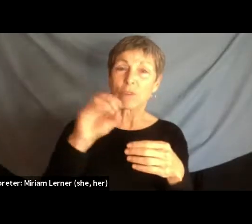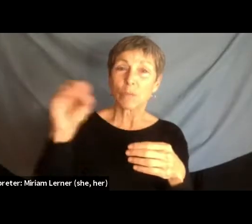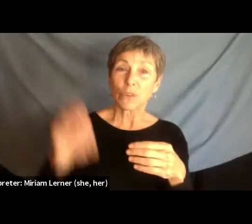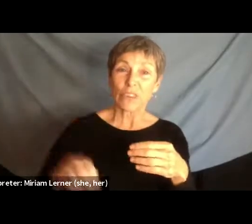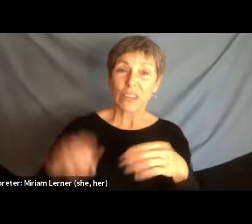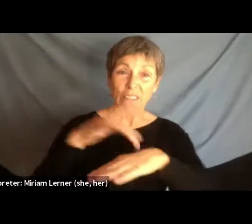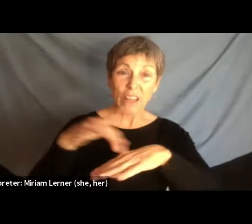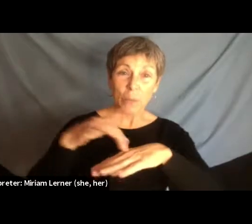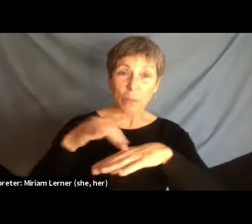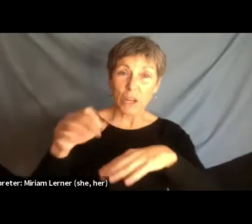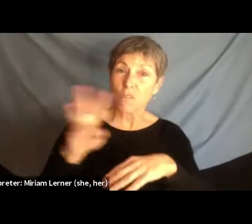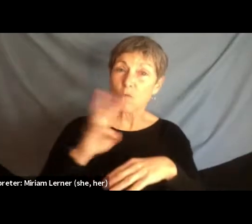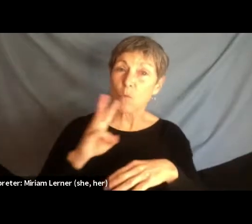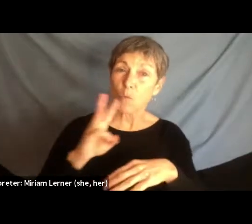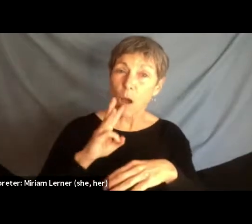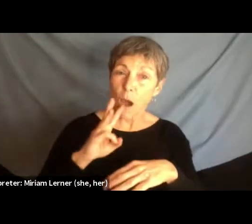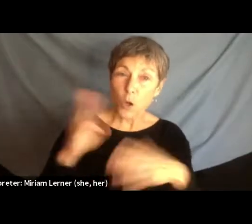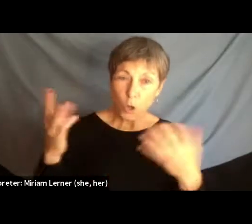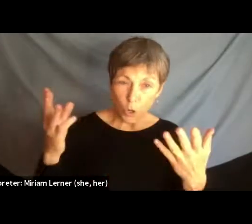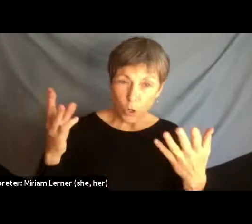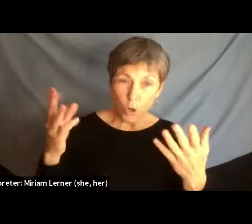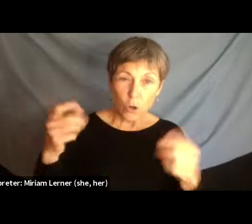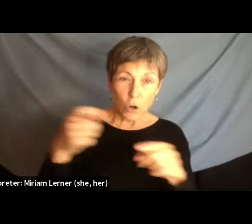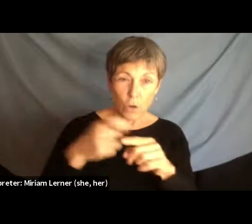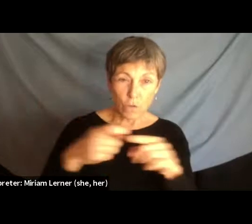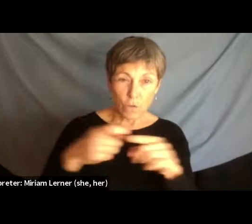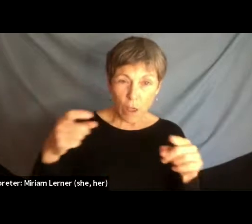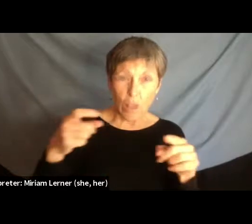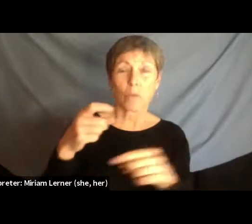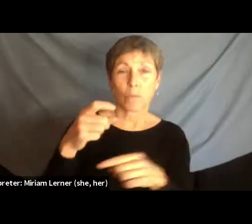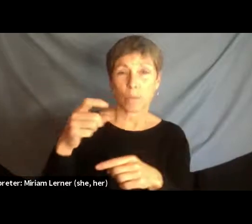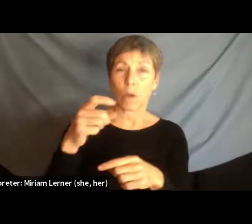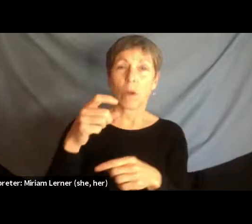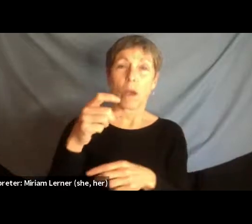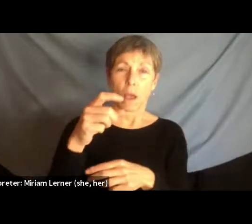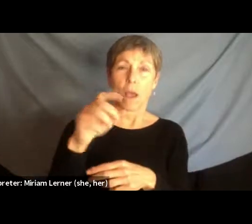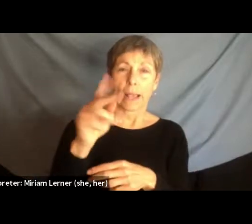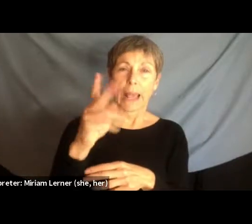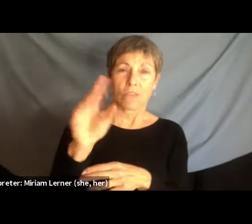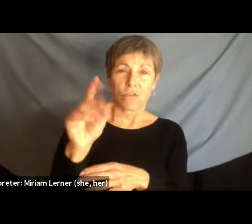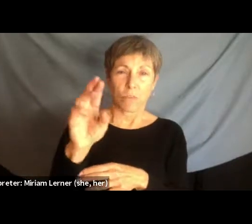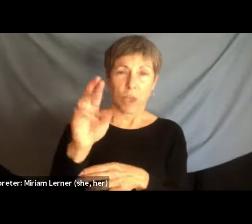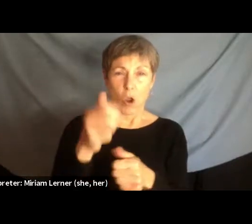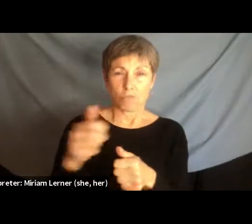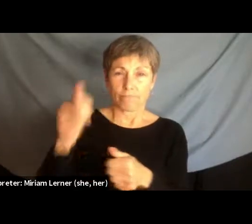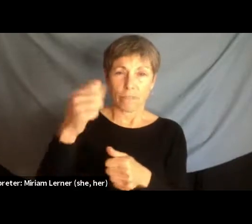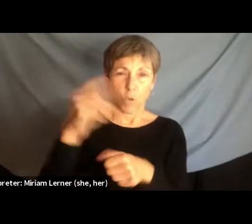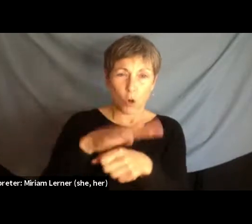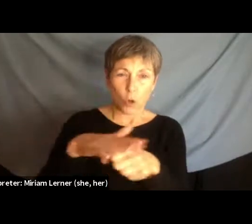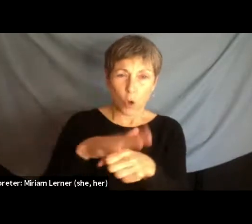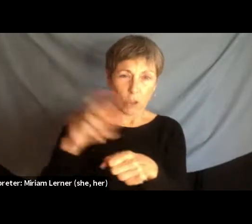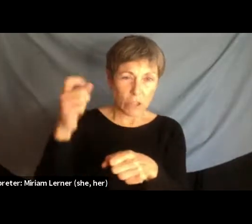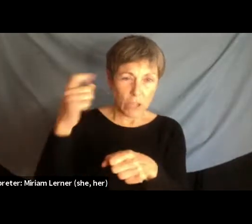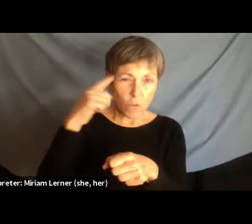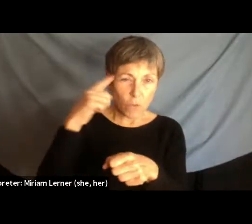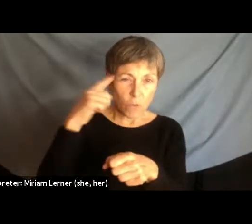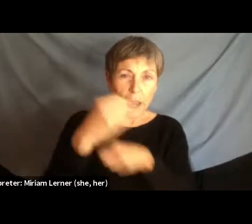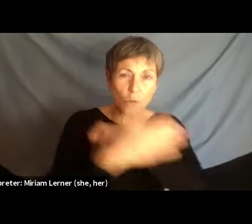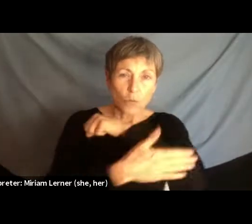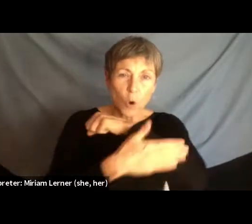water by administered Jammu and Kashmir minister for local government and rural development.